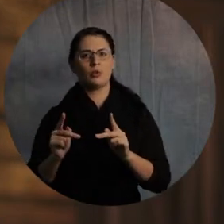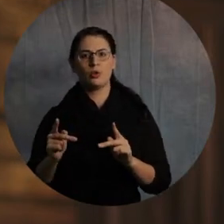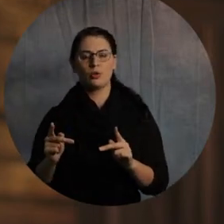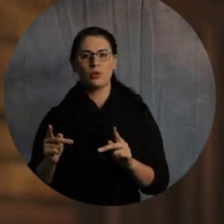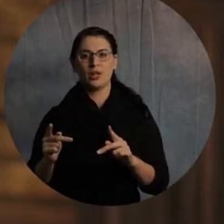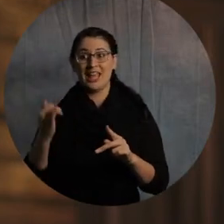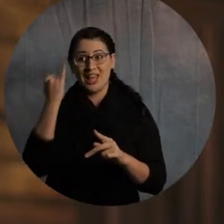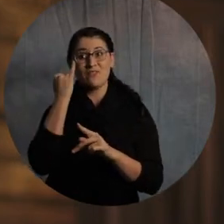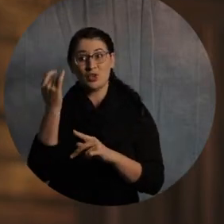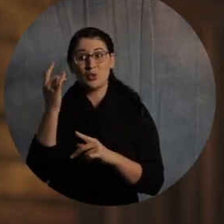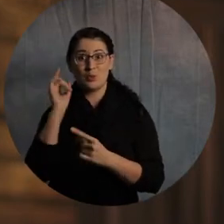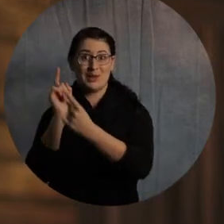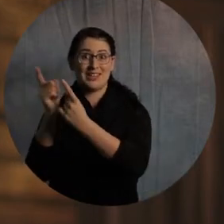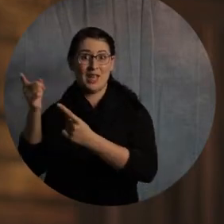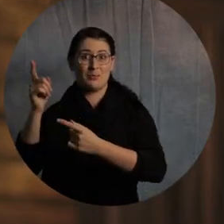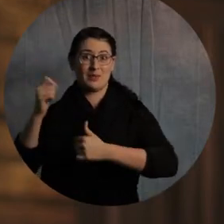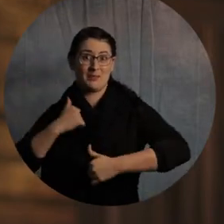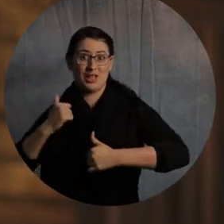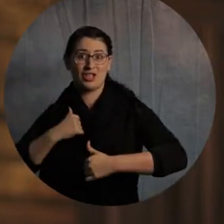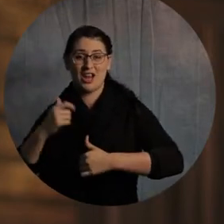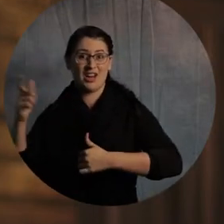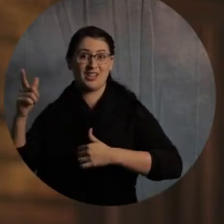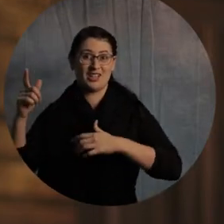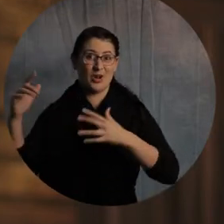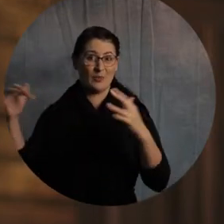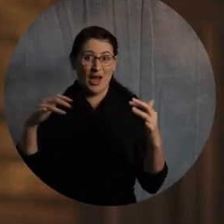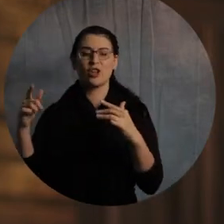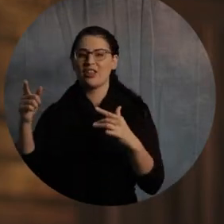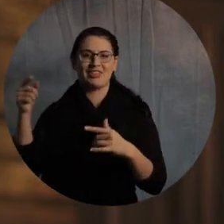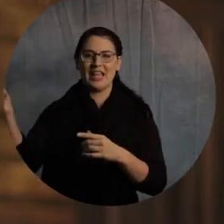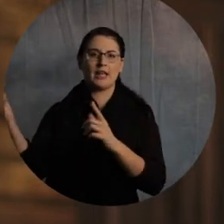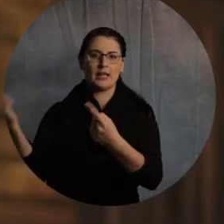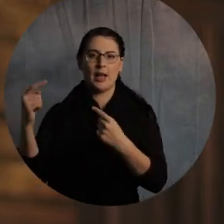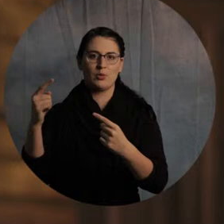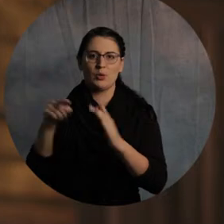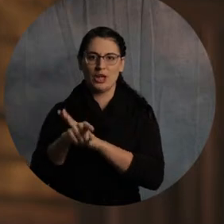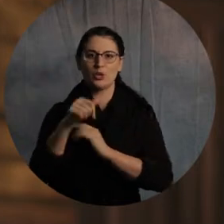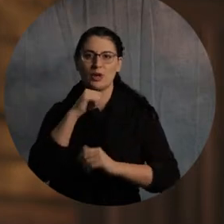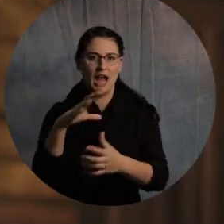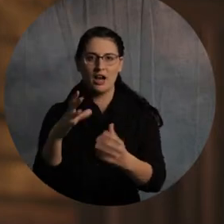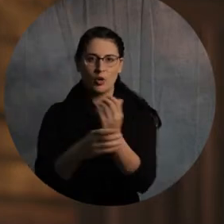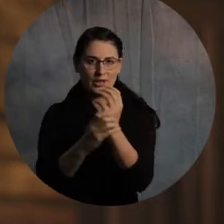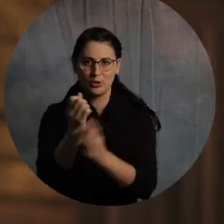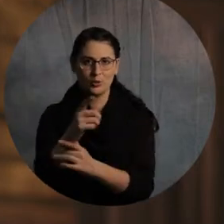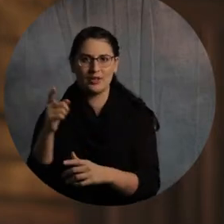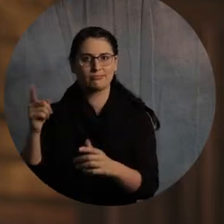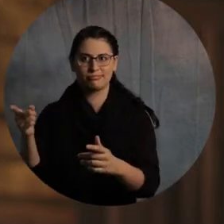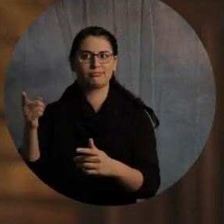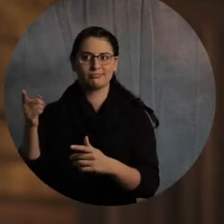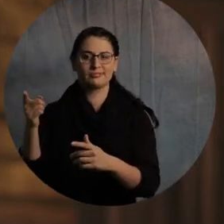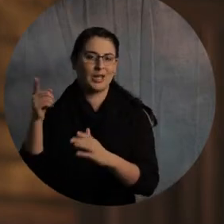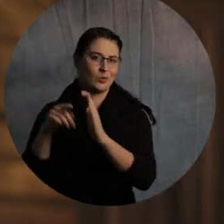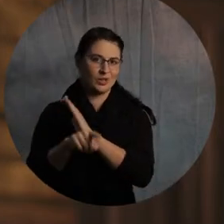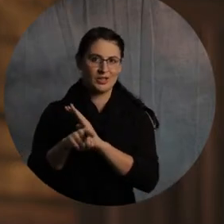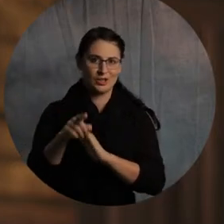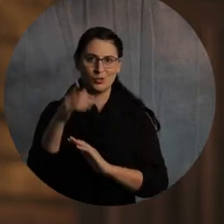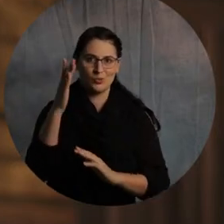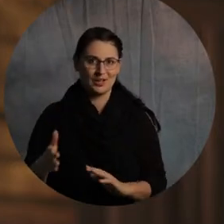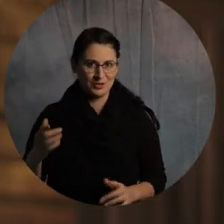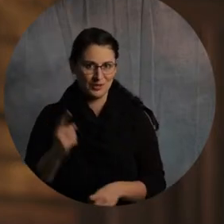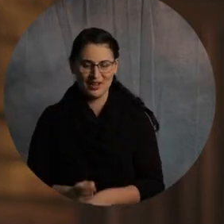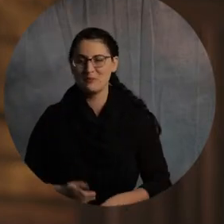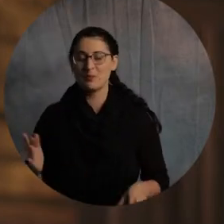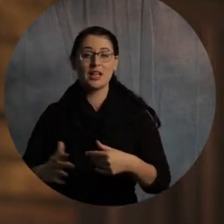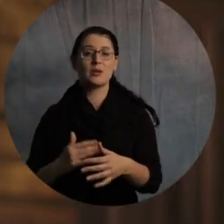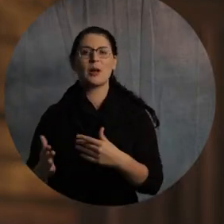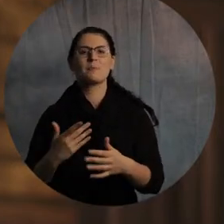you. They're coming to kill you. All right. So, you need to give up quick. All right. We expect everyone to be these Navy SEAL Christians. You know,